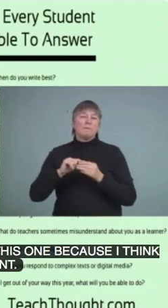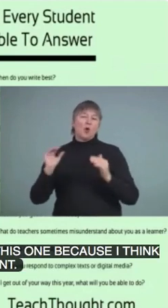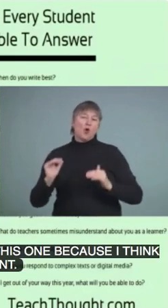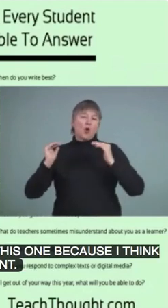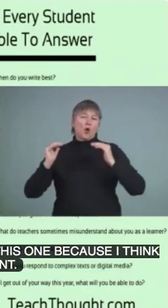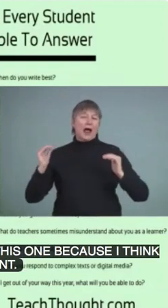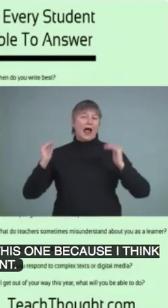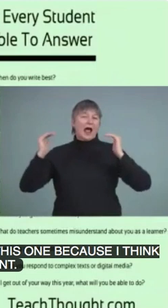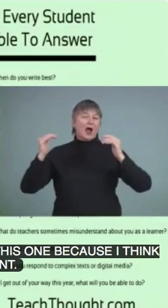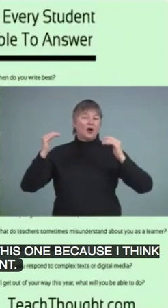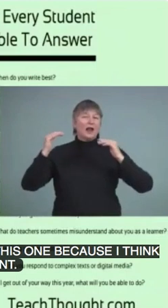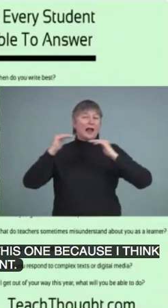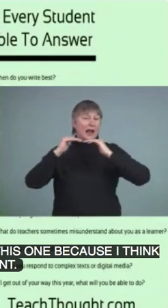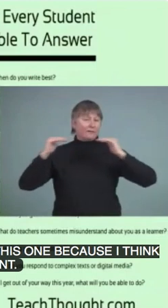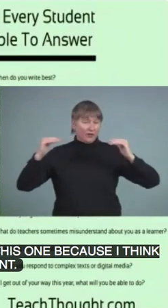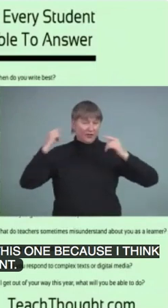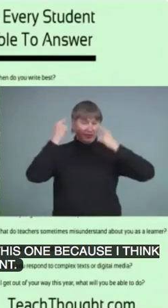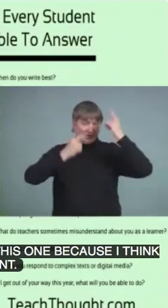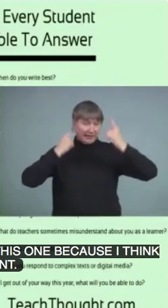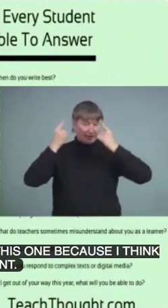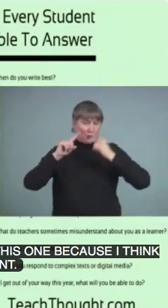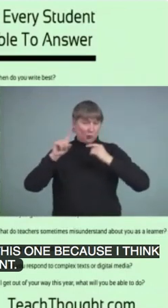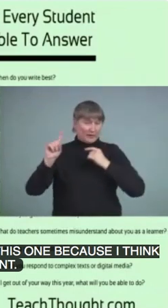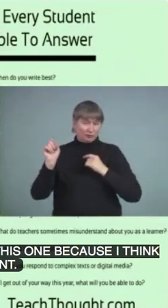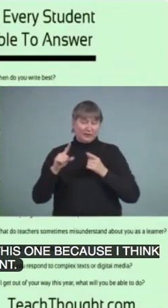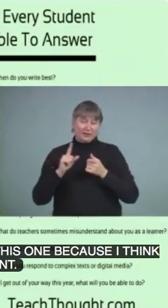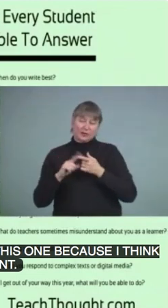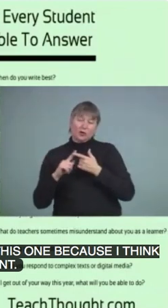questions when you're really getting to know that student.